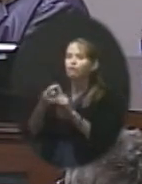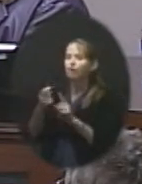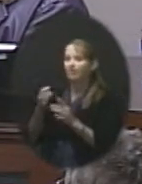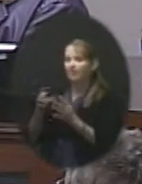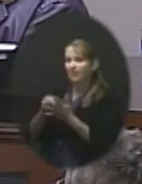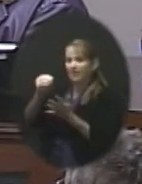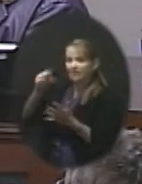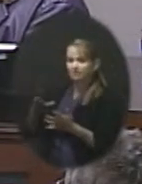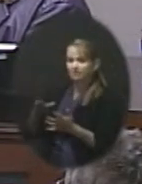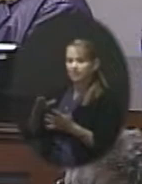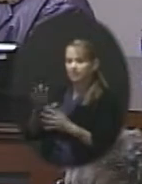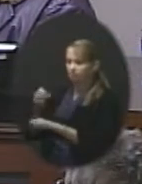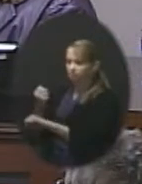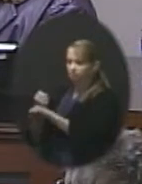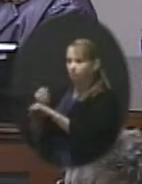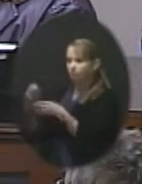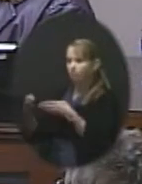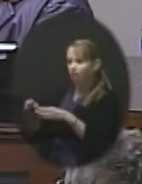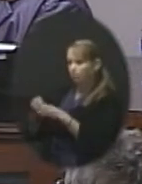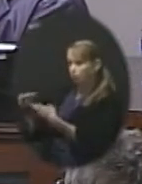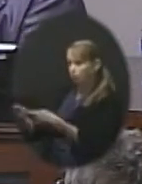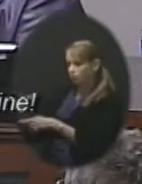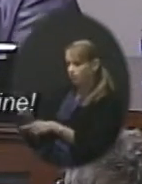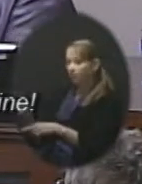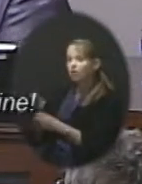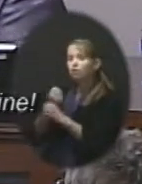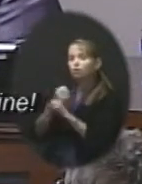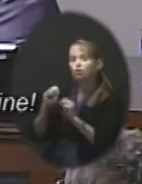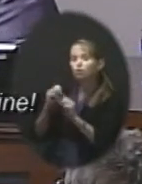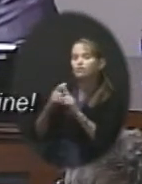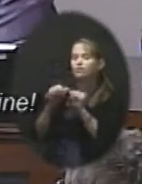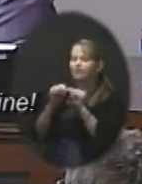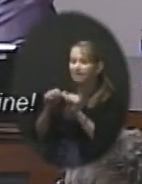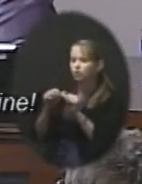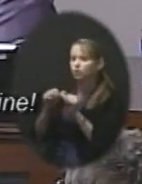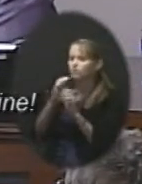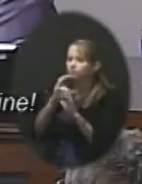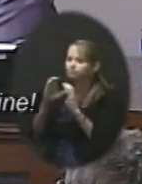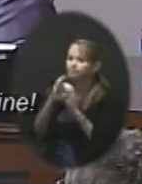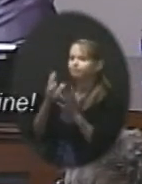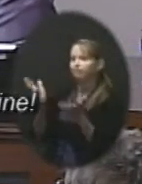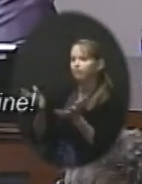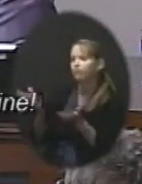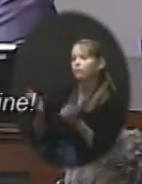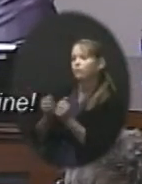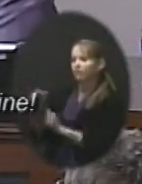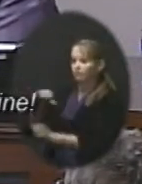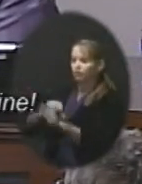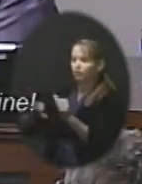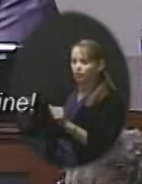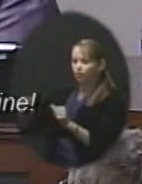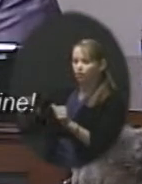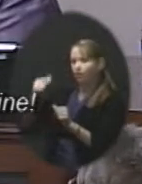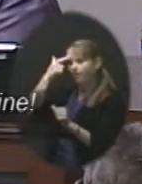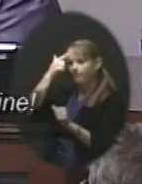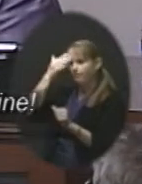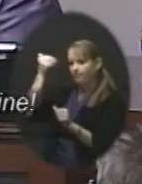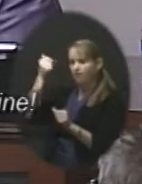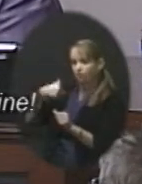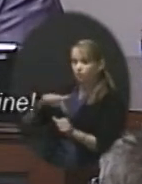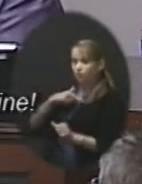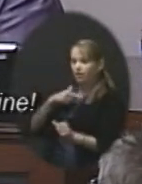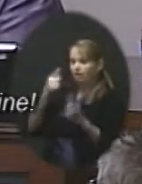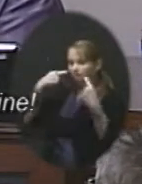box sitting in a room somewhere. Security comes from the continuous conversations we have with each other. Because we are able to